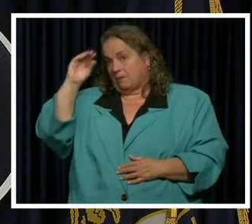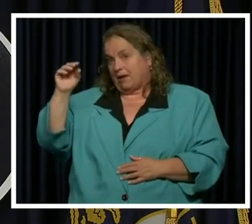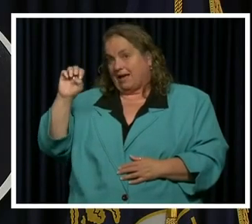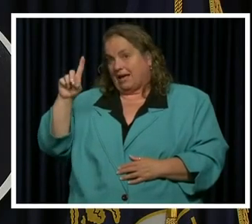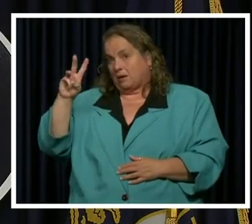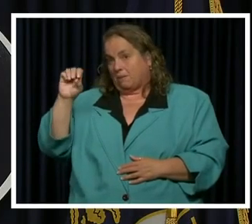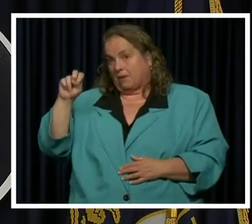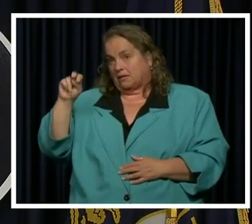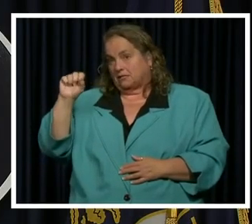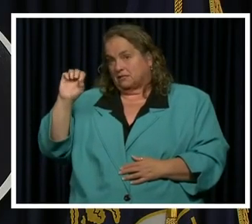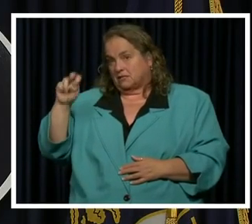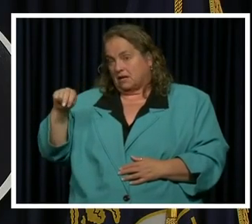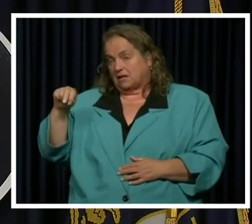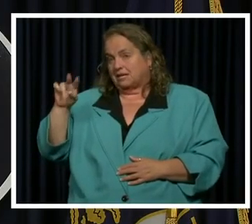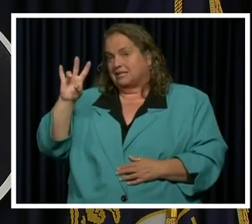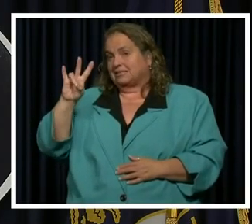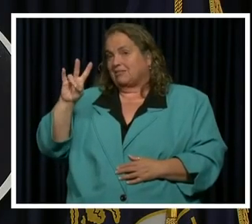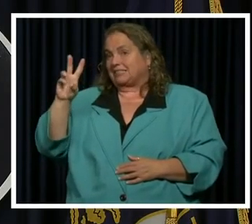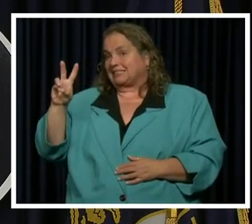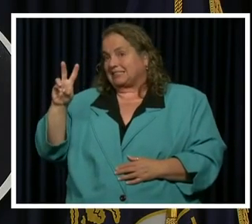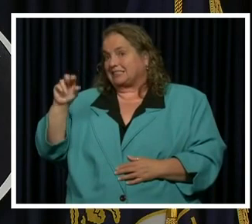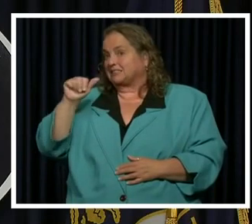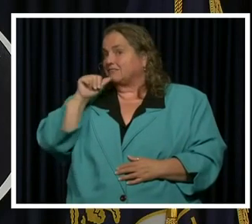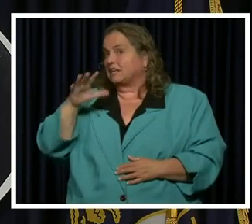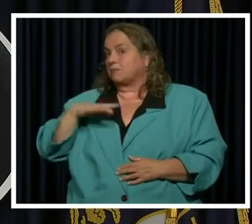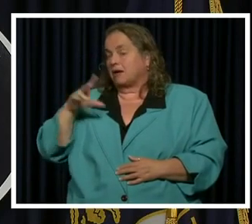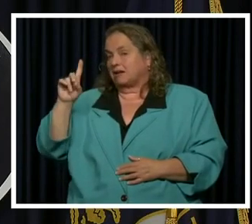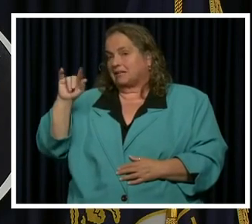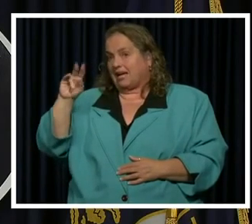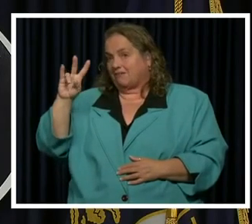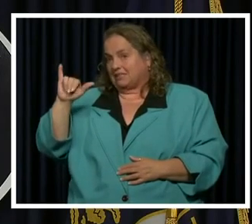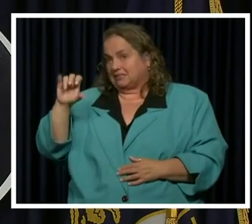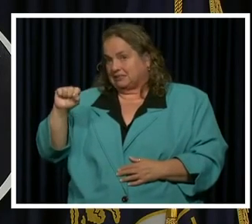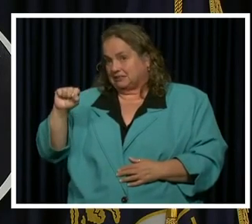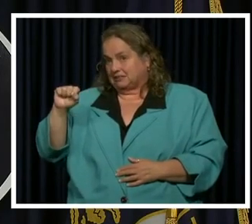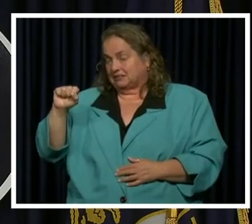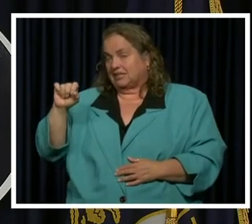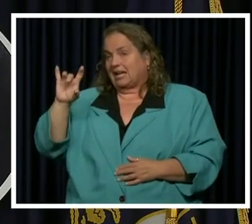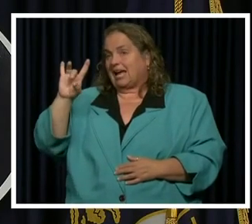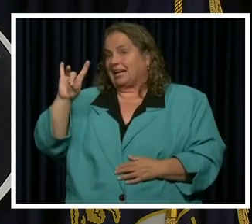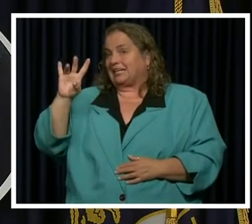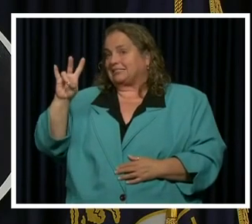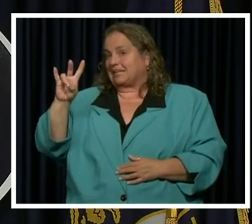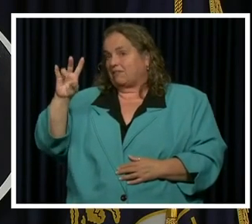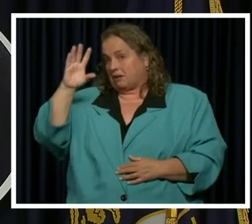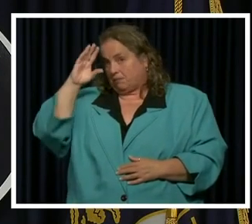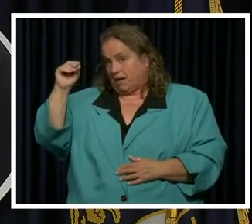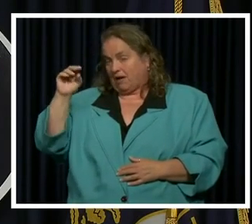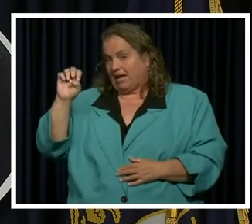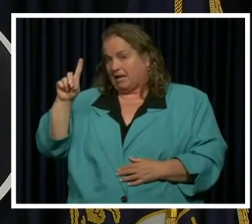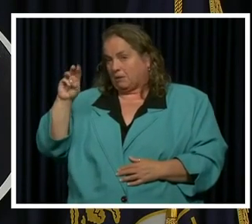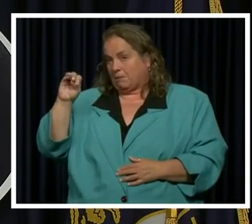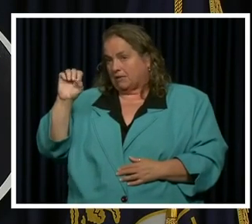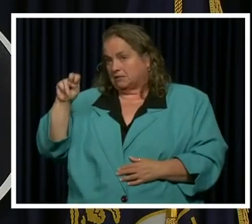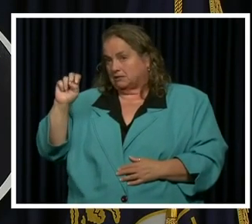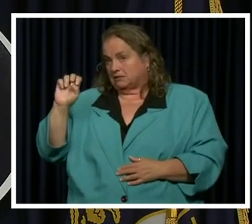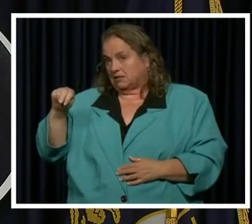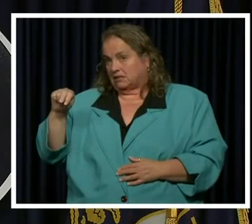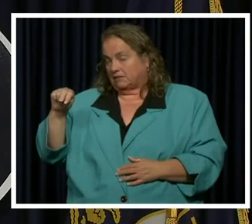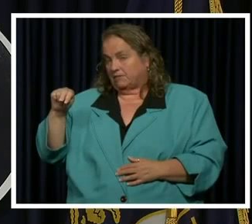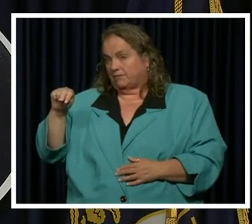Edmondson County, 76 year old female from Davis County, an 87 year old male from Edmondson County,